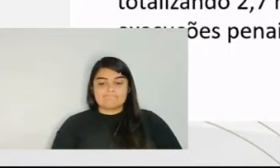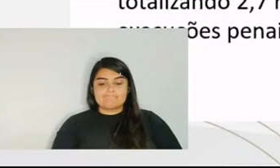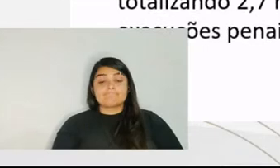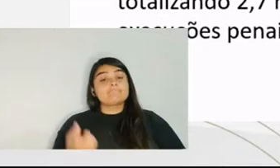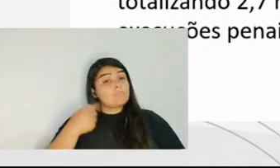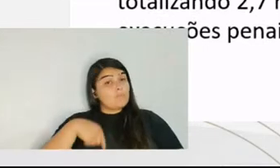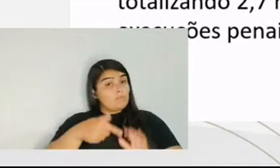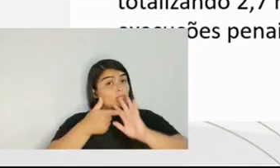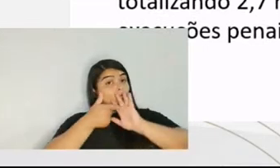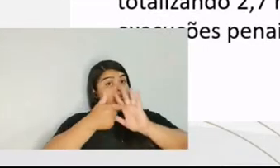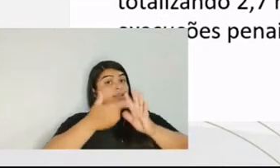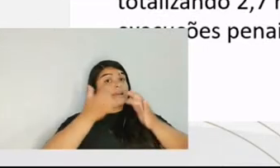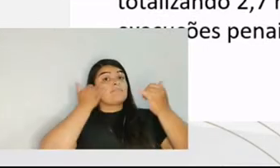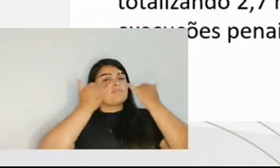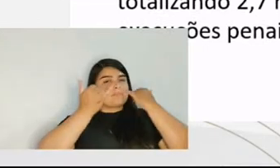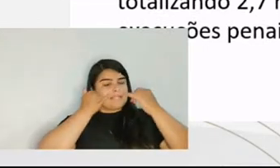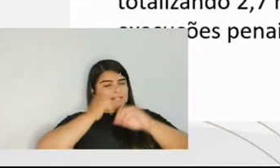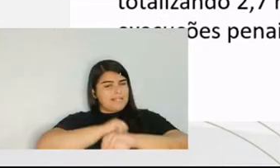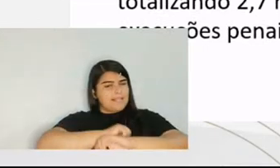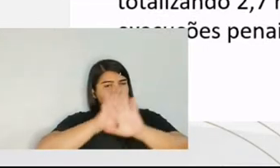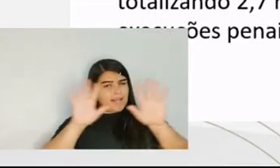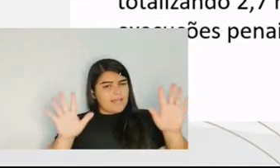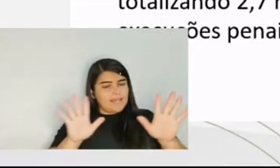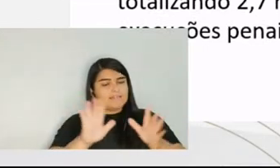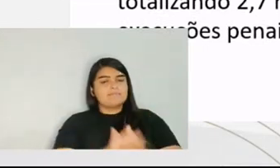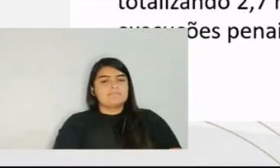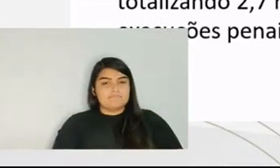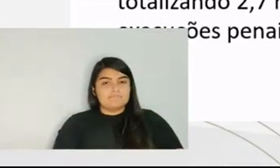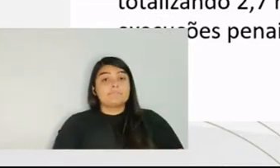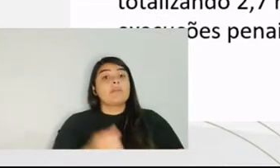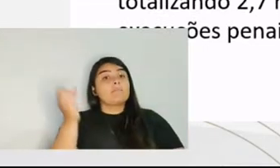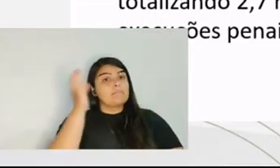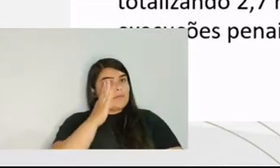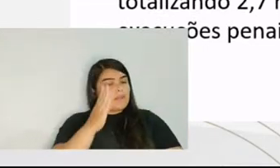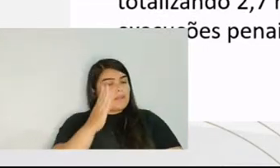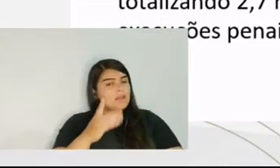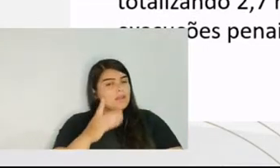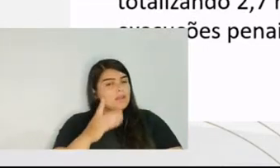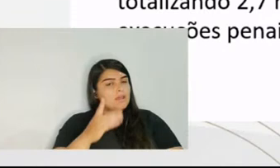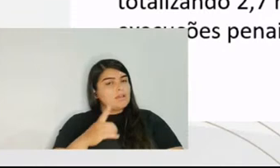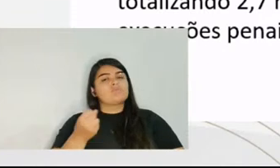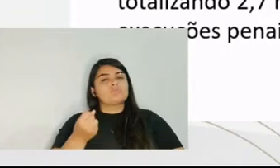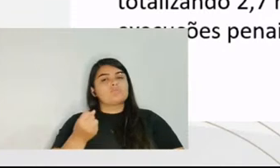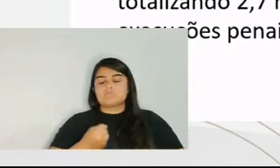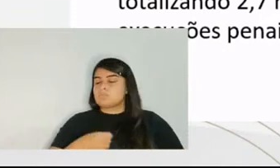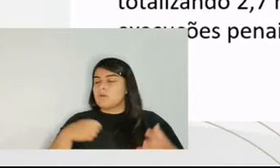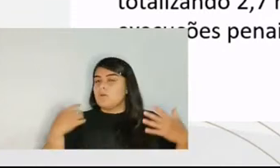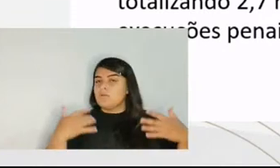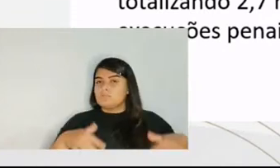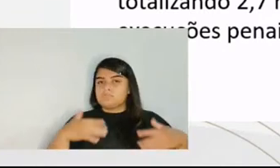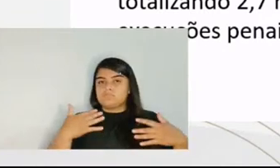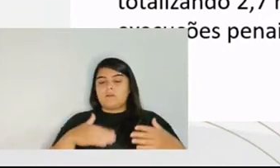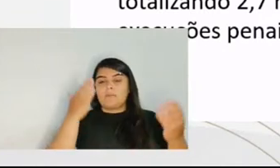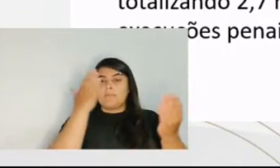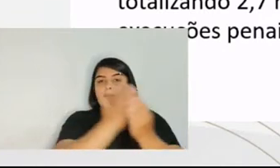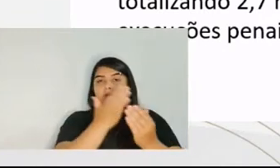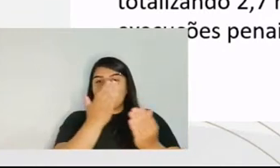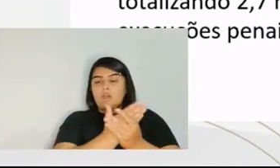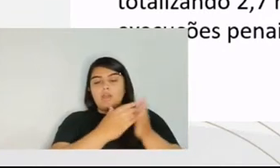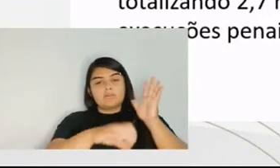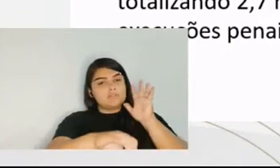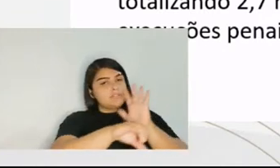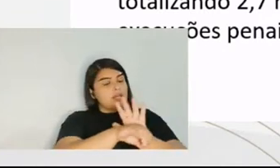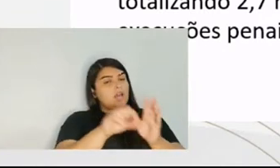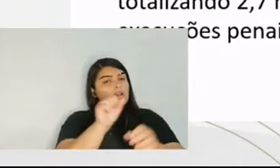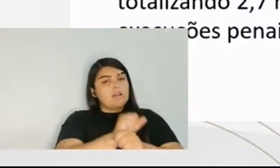So just for us to understand, Brazil has a very high number of